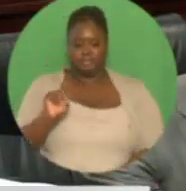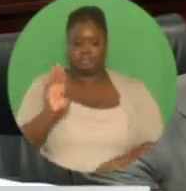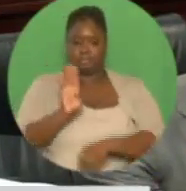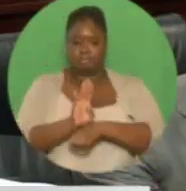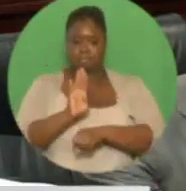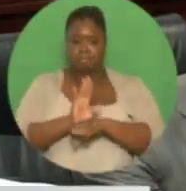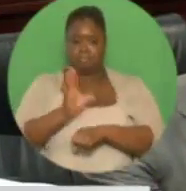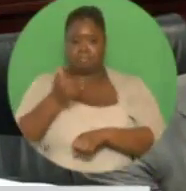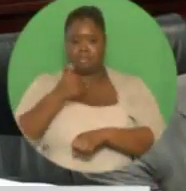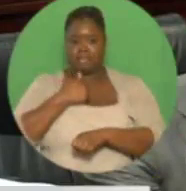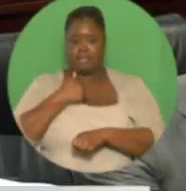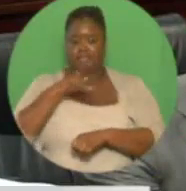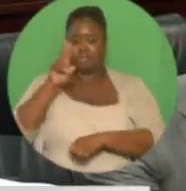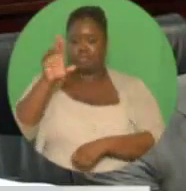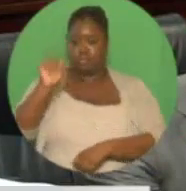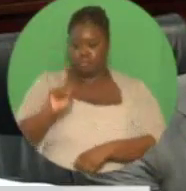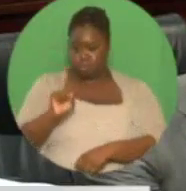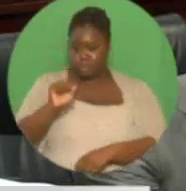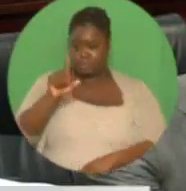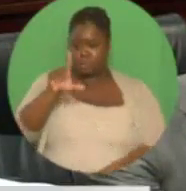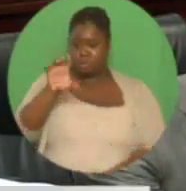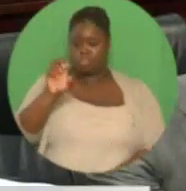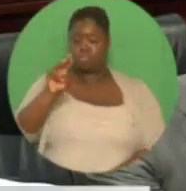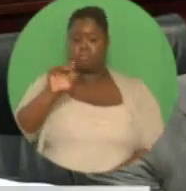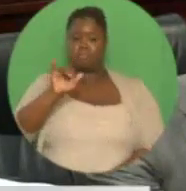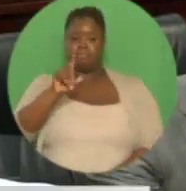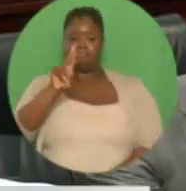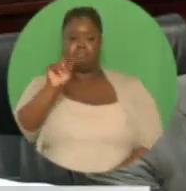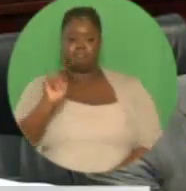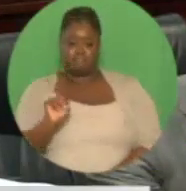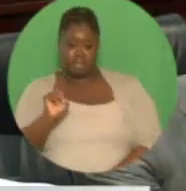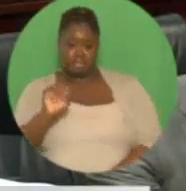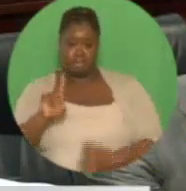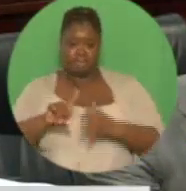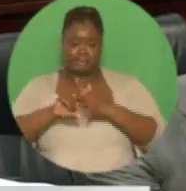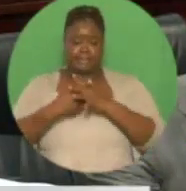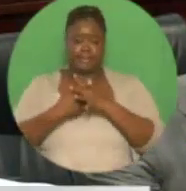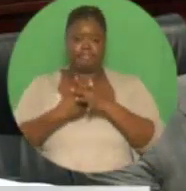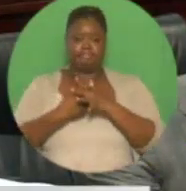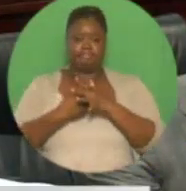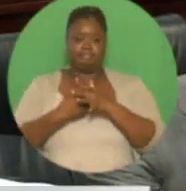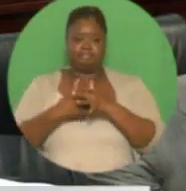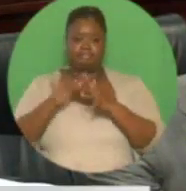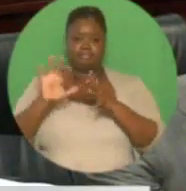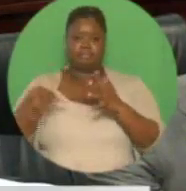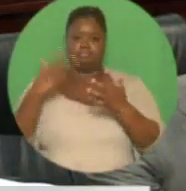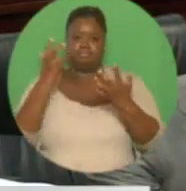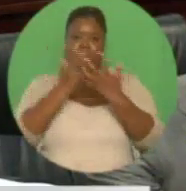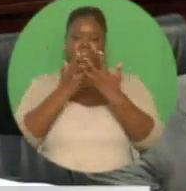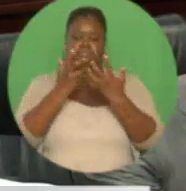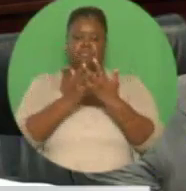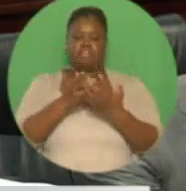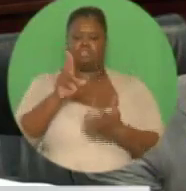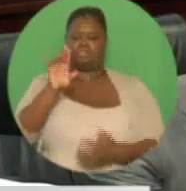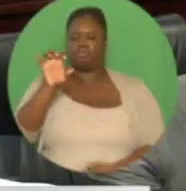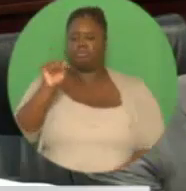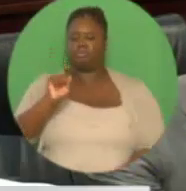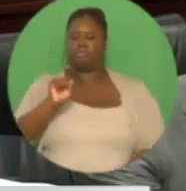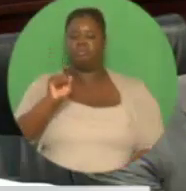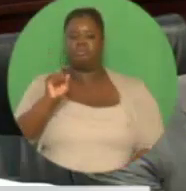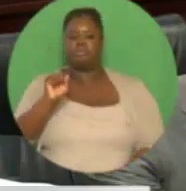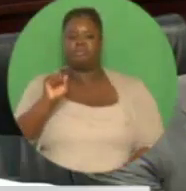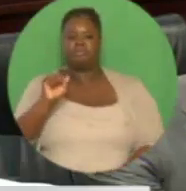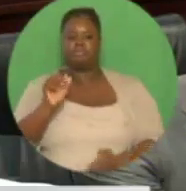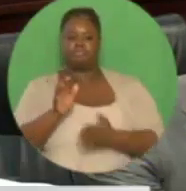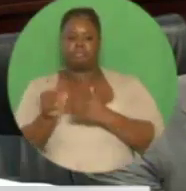account with U.S. $100 million in the first instance to meet the foreign exchange requirements of certain qualifying non